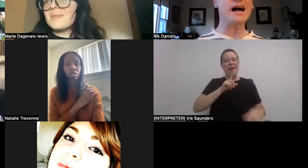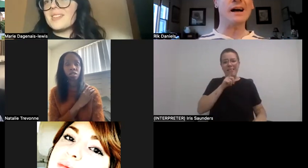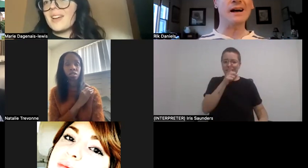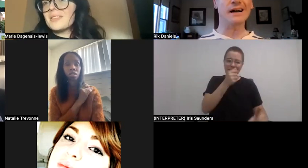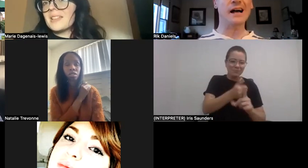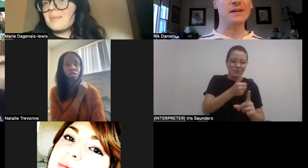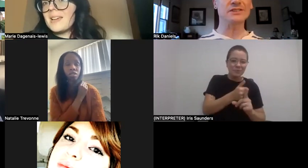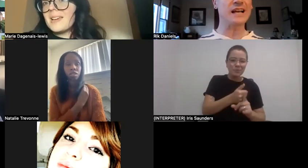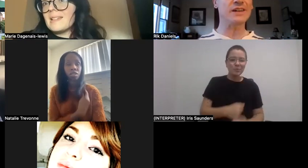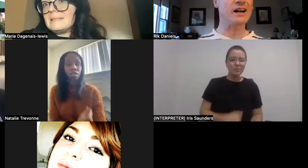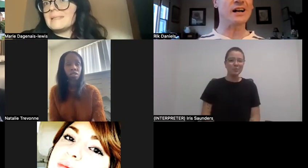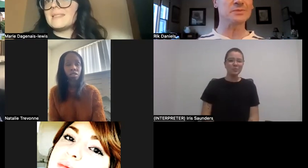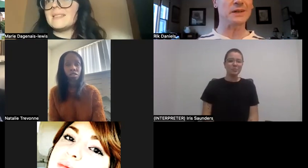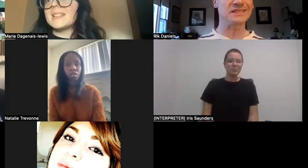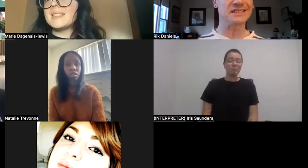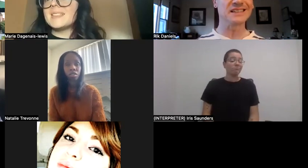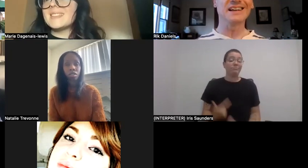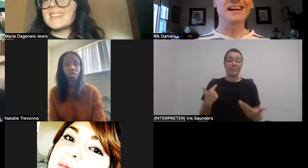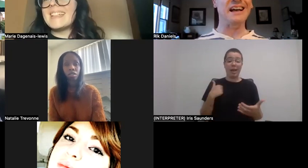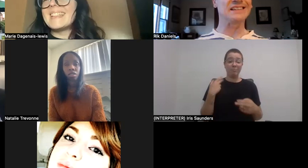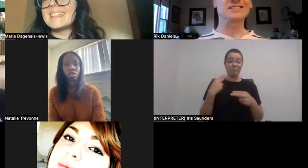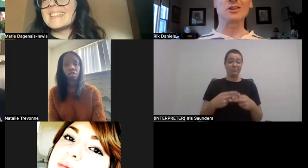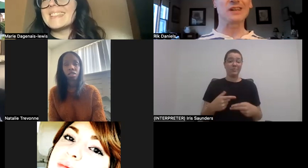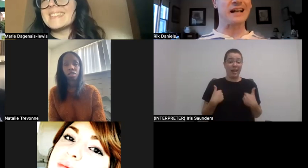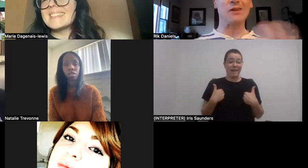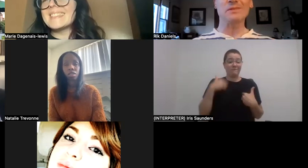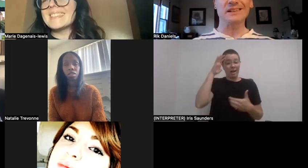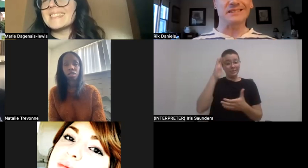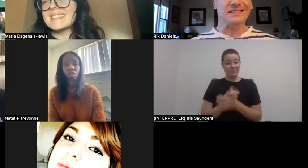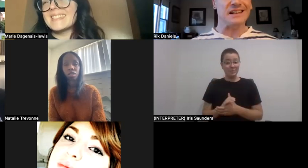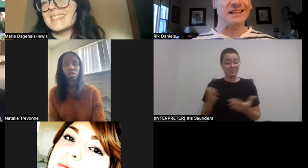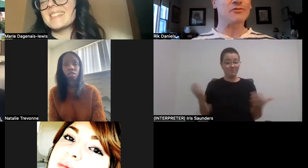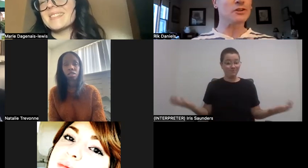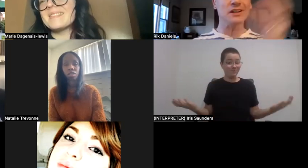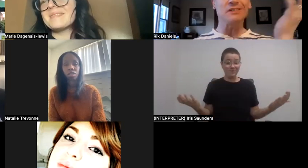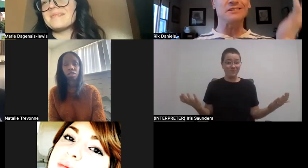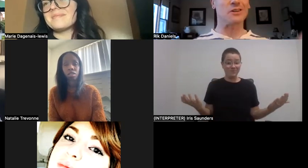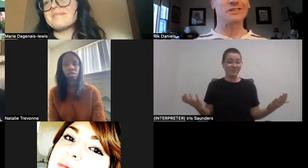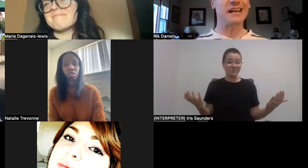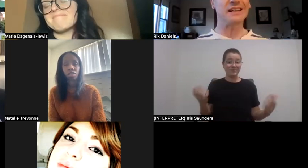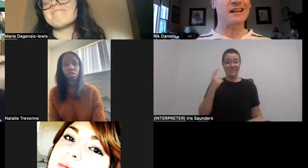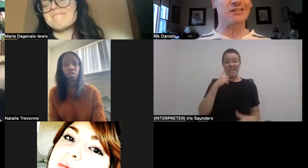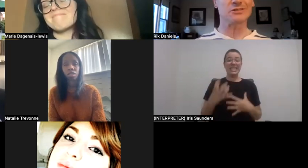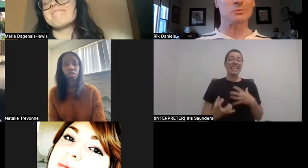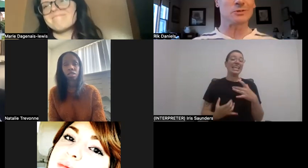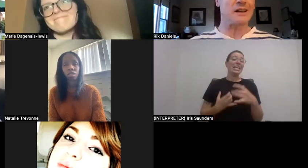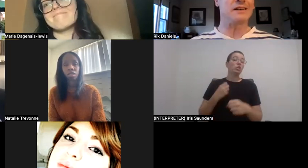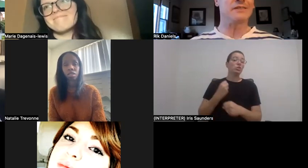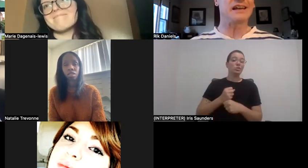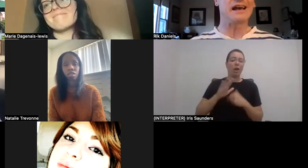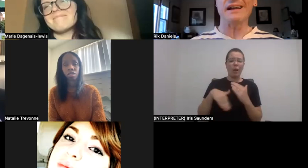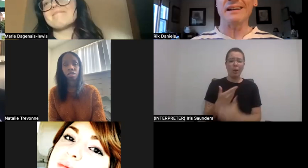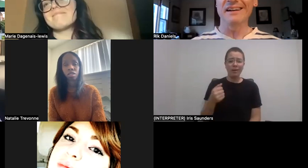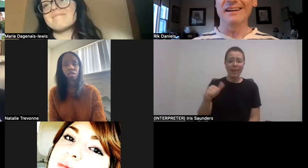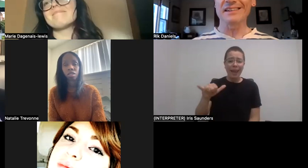I mean, I mentioned having a husband, and so, like, how many, for years, all the gay characters were